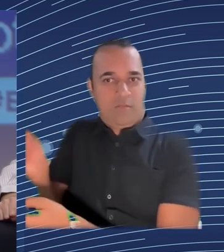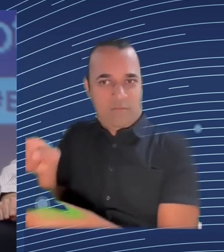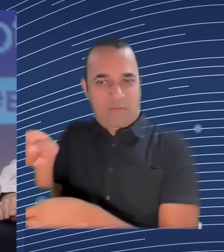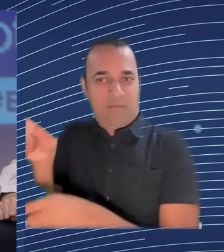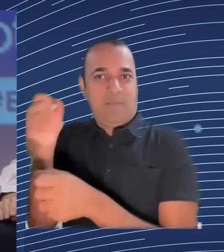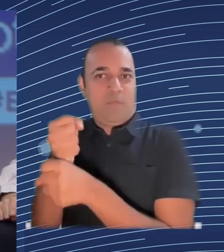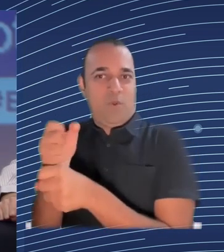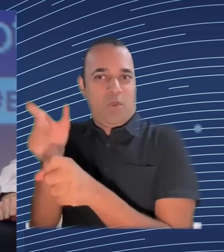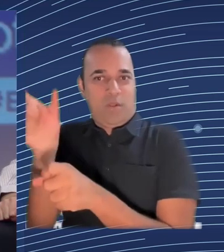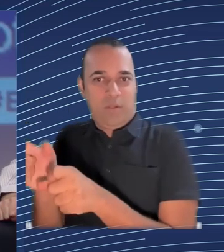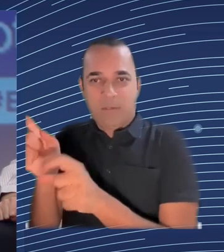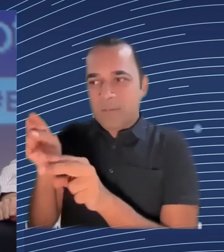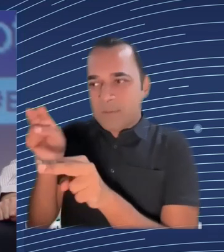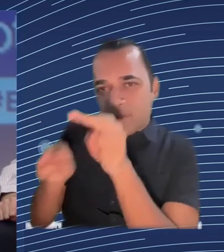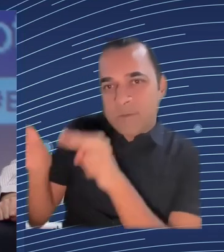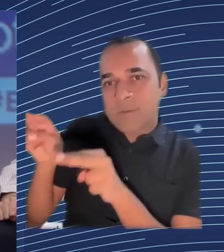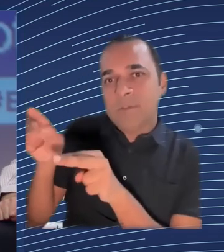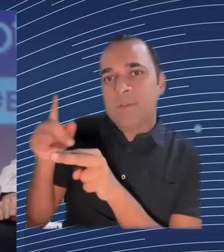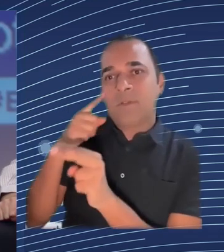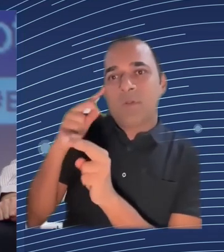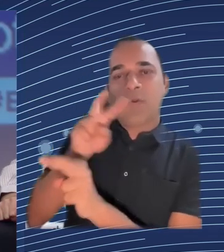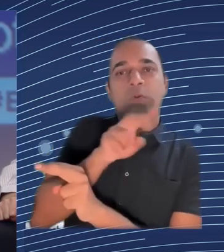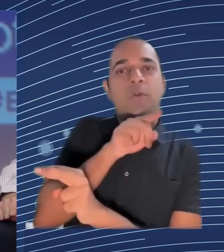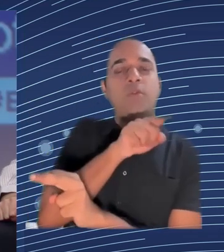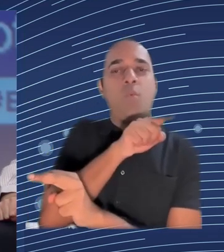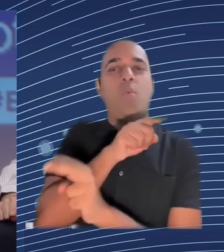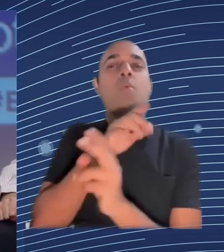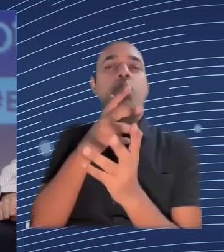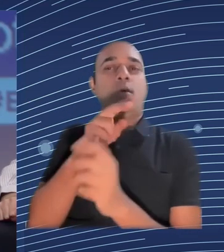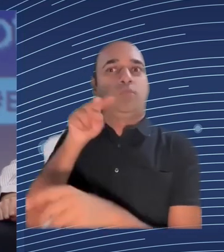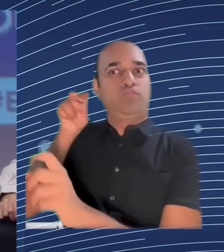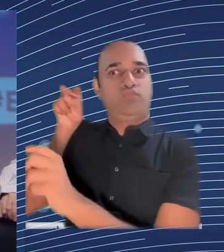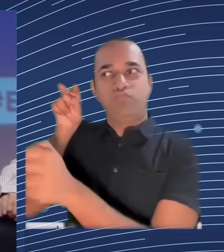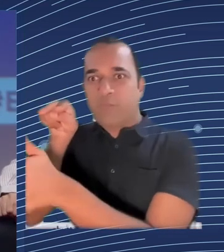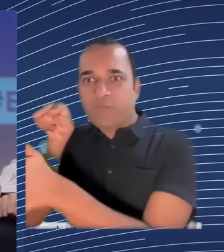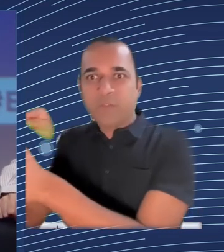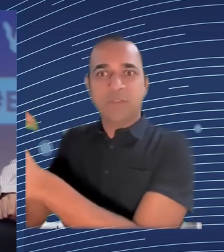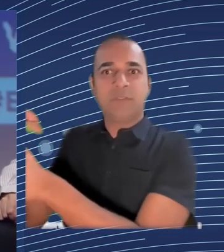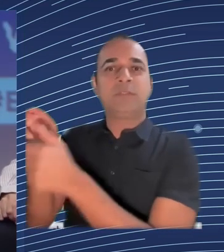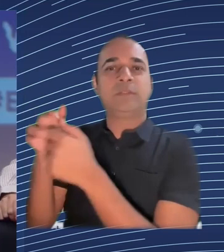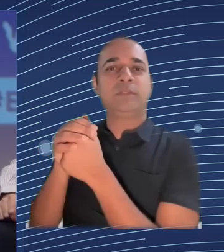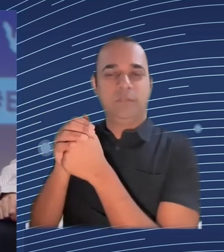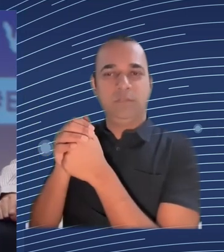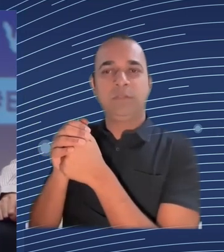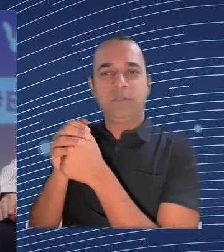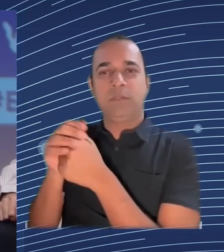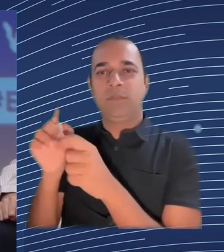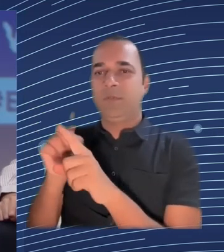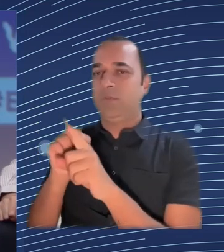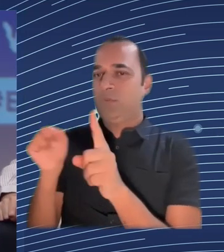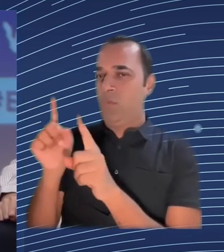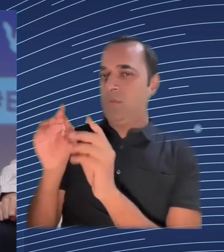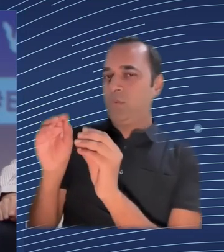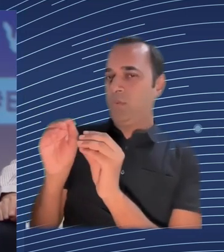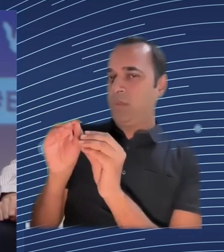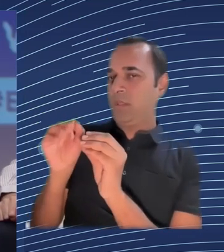in the company with regard to overt surveillance measures such as targeted